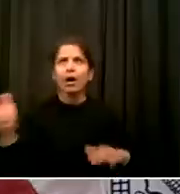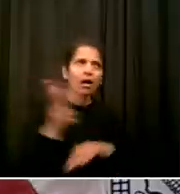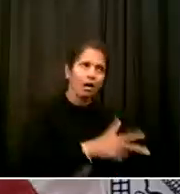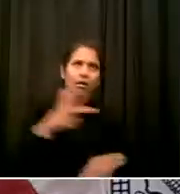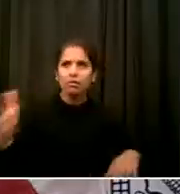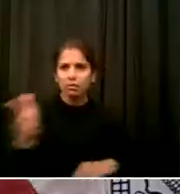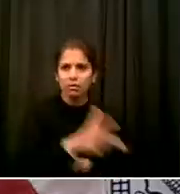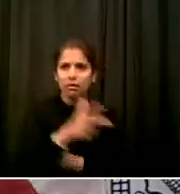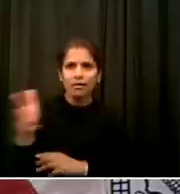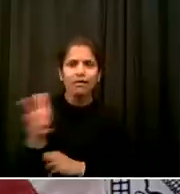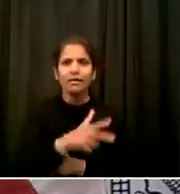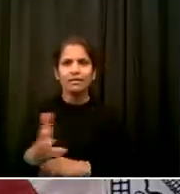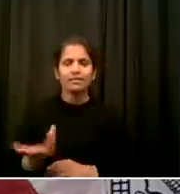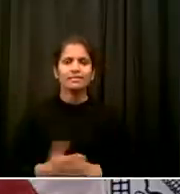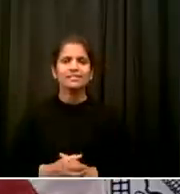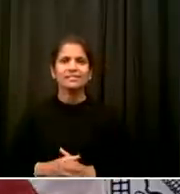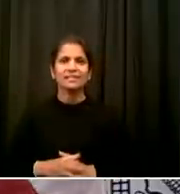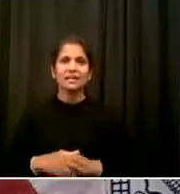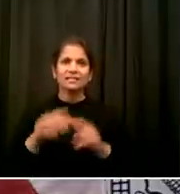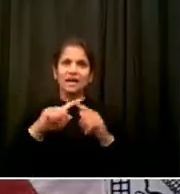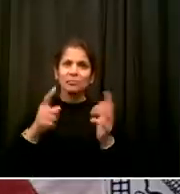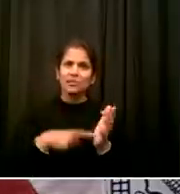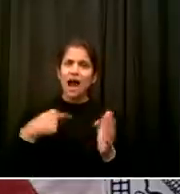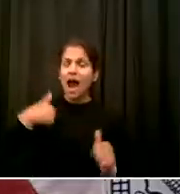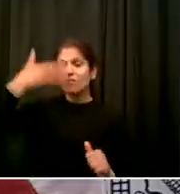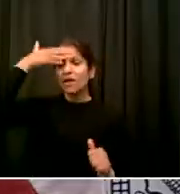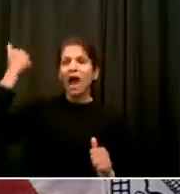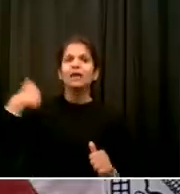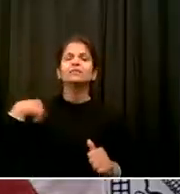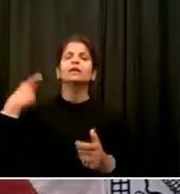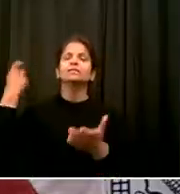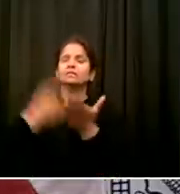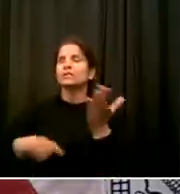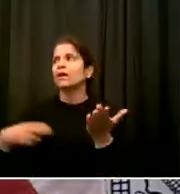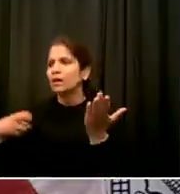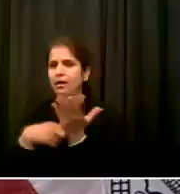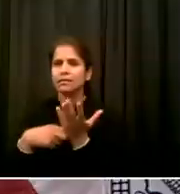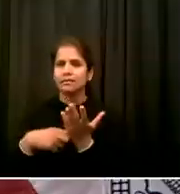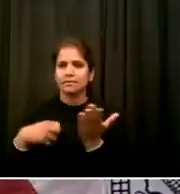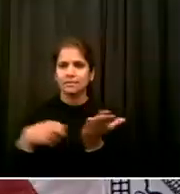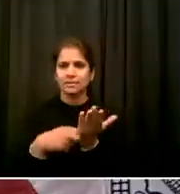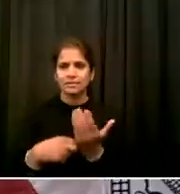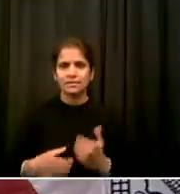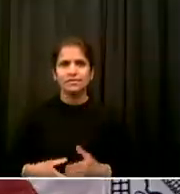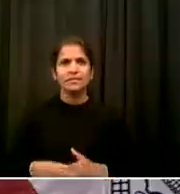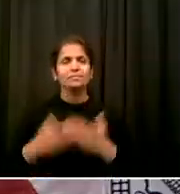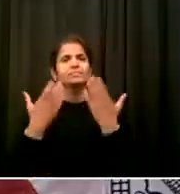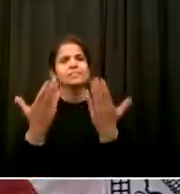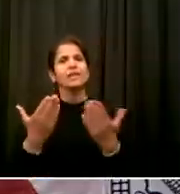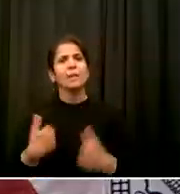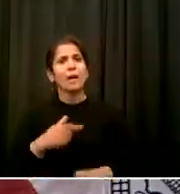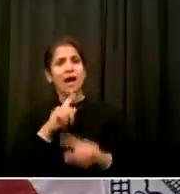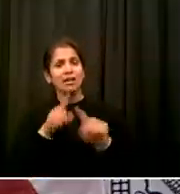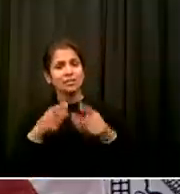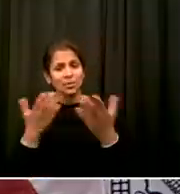to do it and got the ticket and everything else Ruben, the answer here is alternate side exists for cleanliness